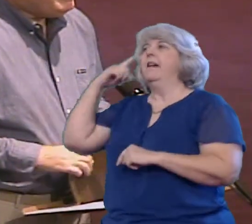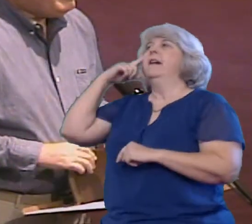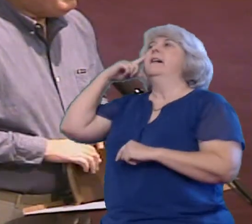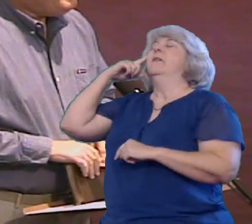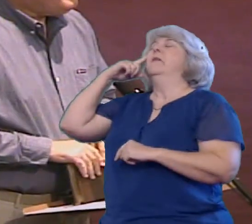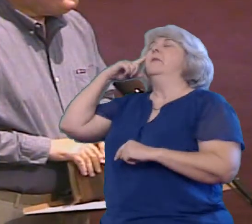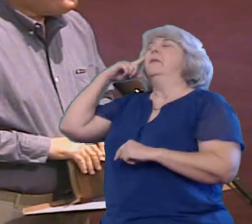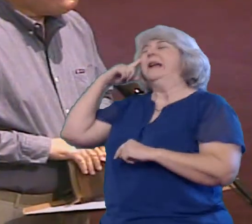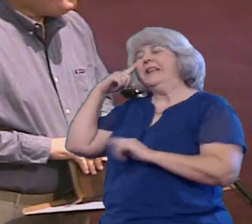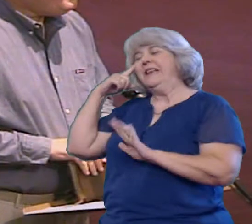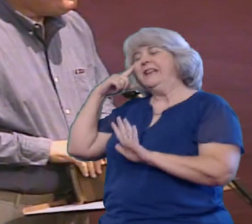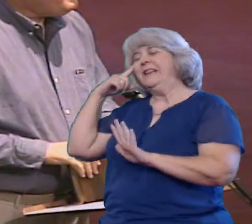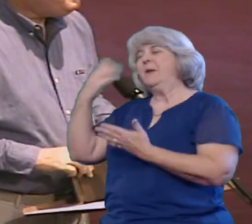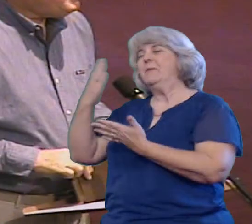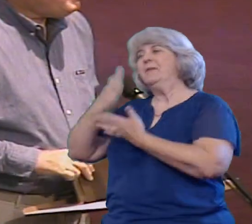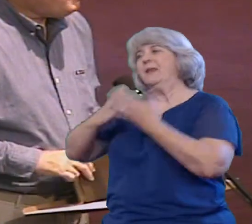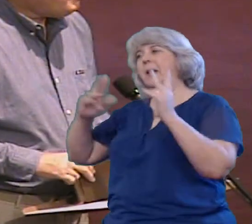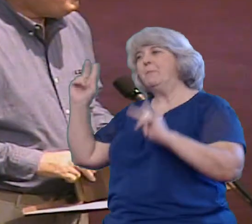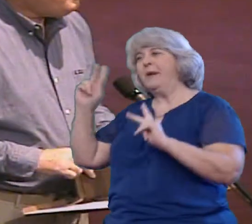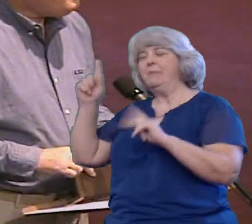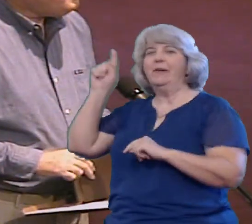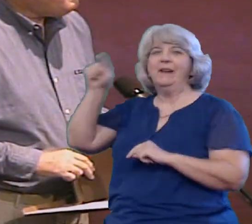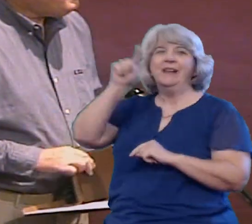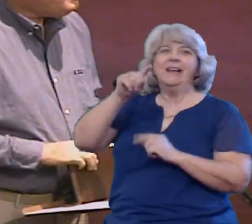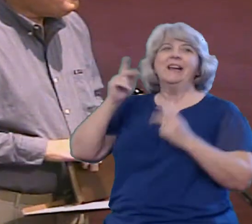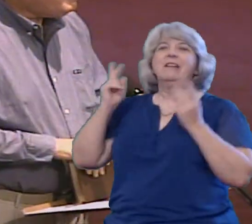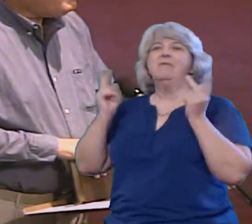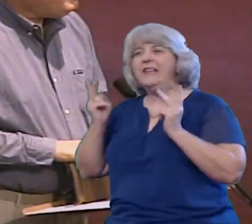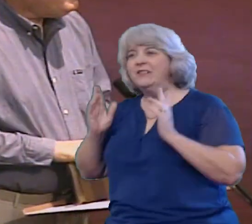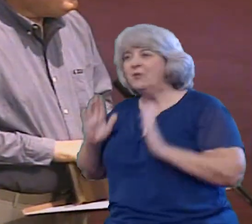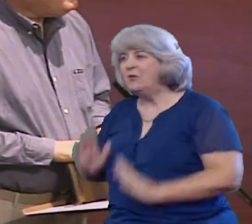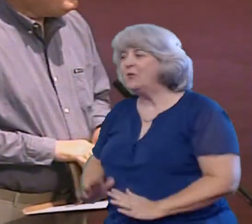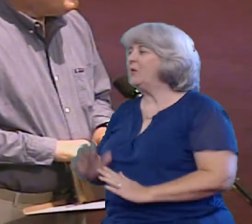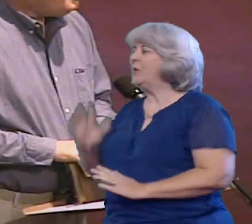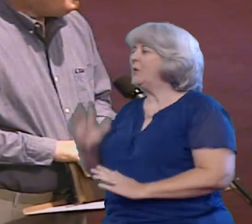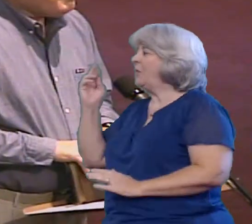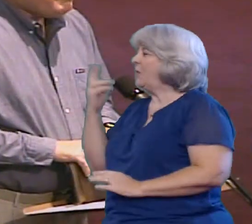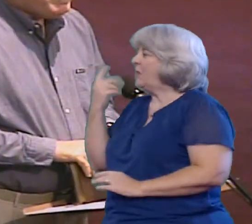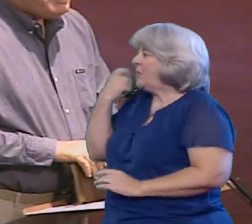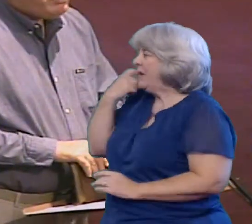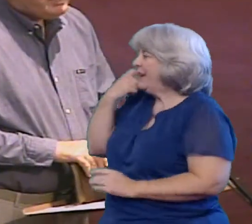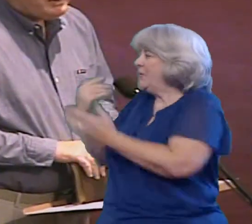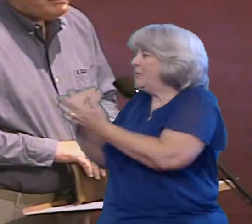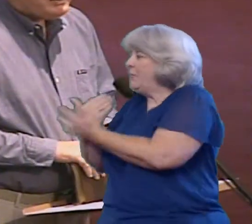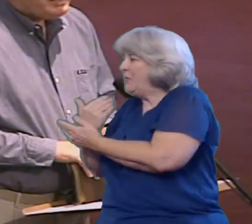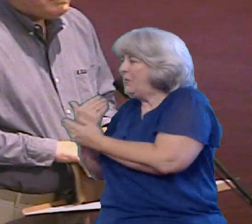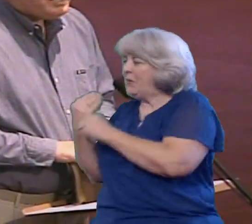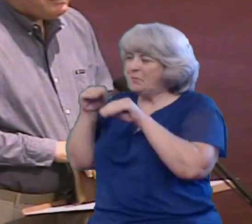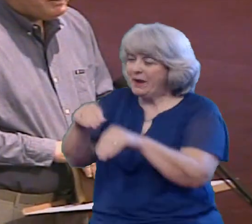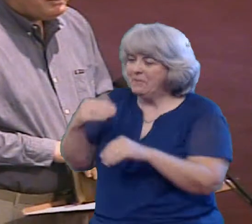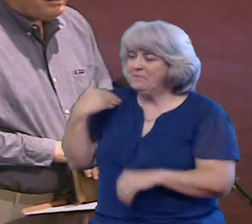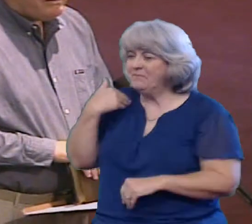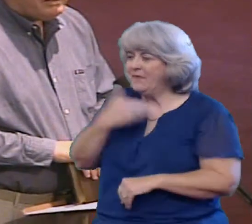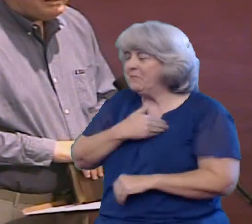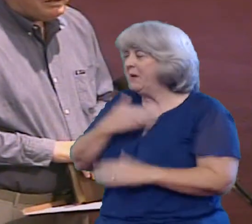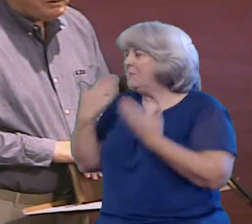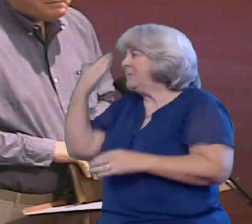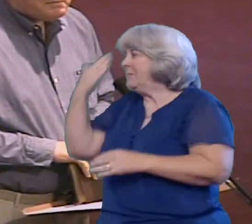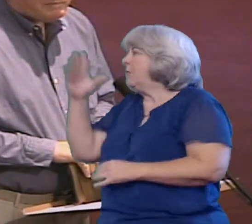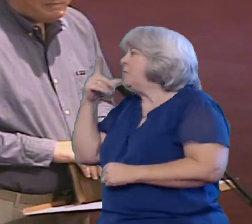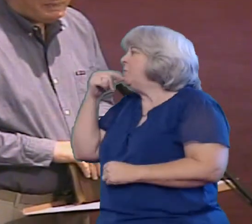that are probably visiting or those who have recently come our way and placed membership that don't know Don.